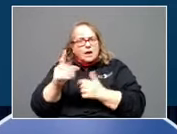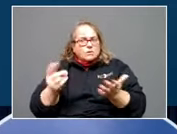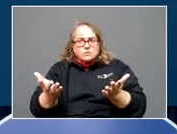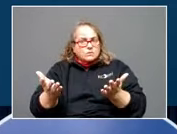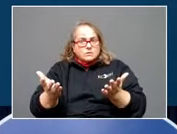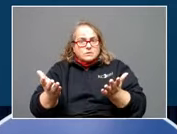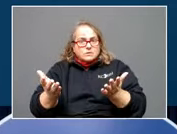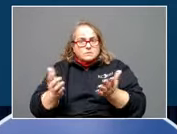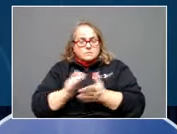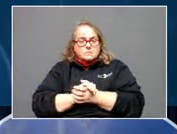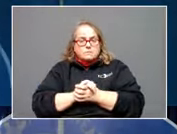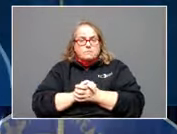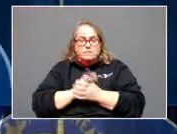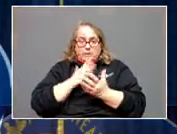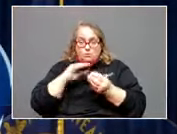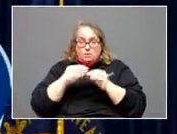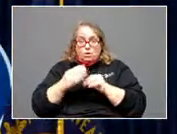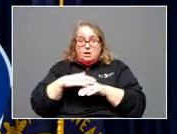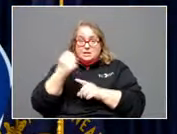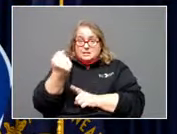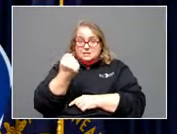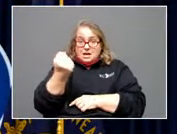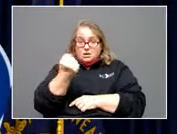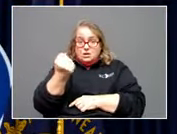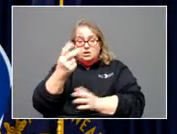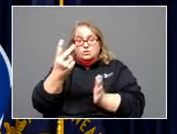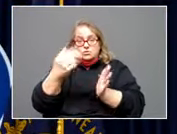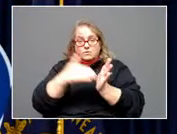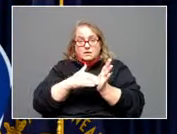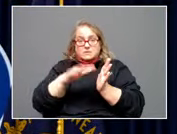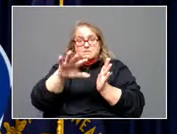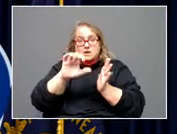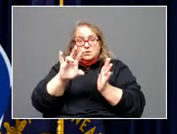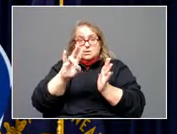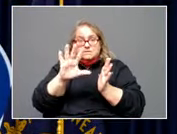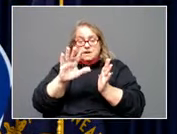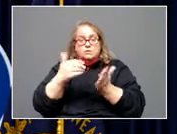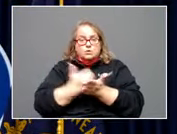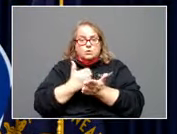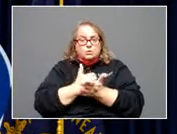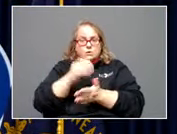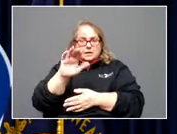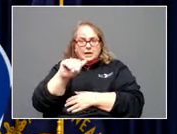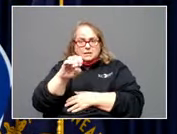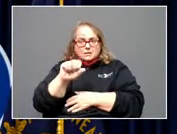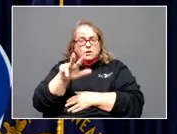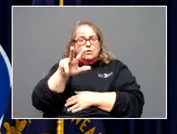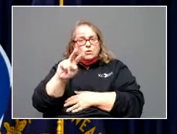On Saturday, we had 2,575 new cases, 32 new deaths.